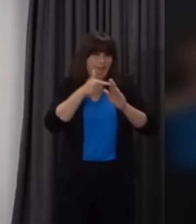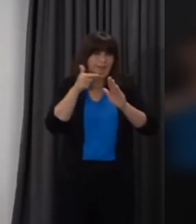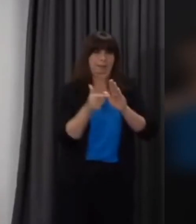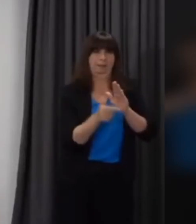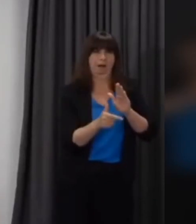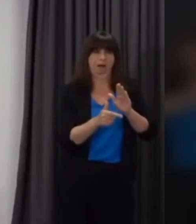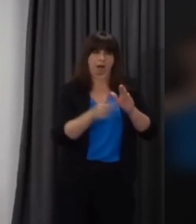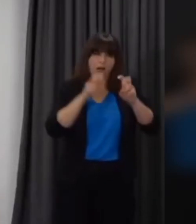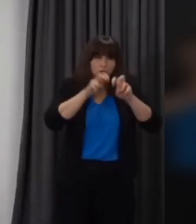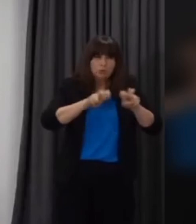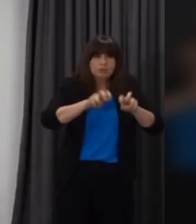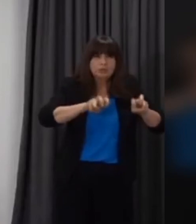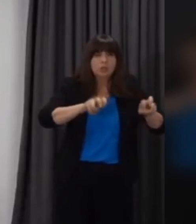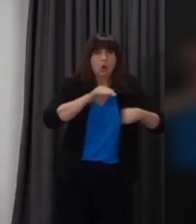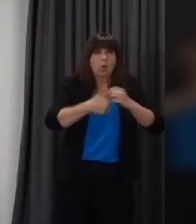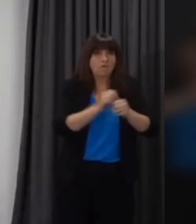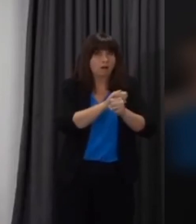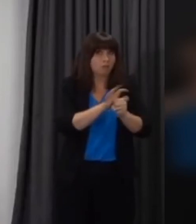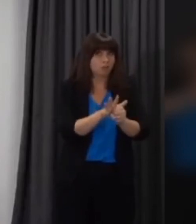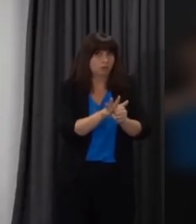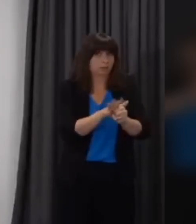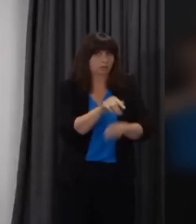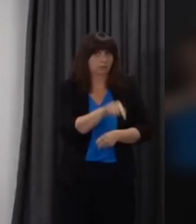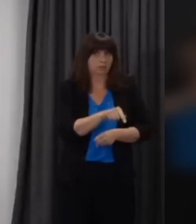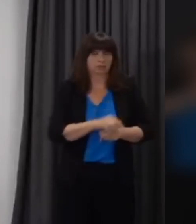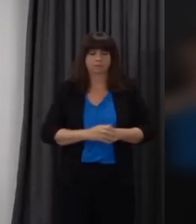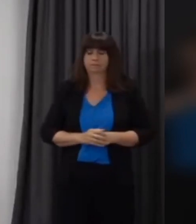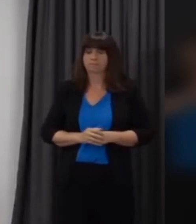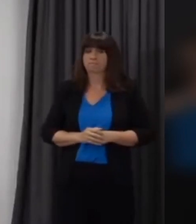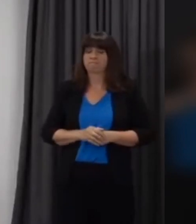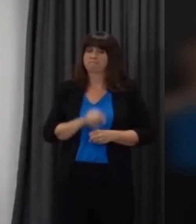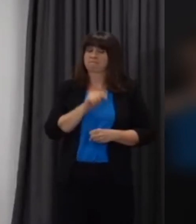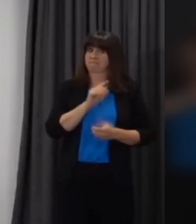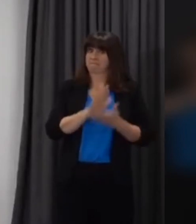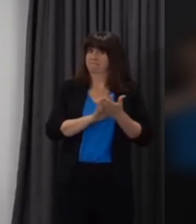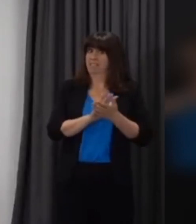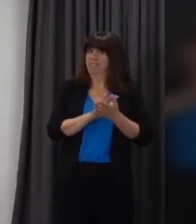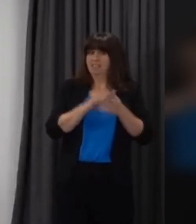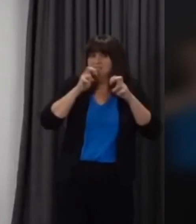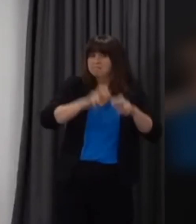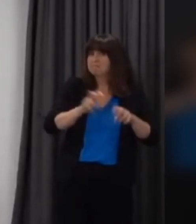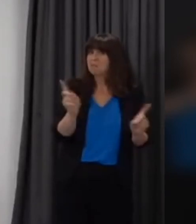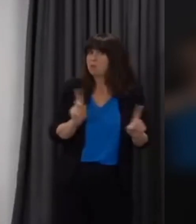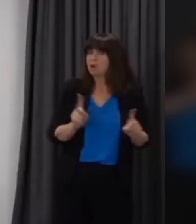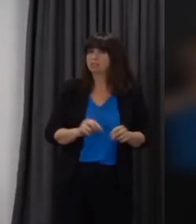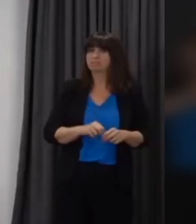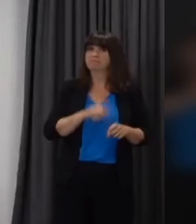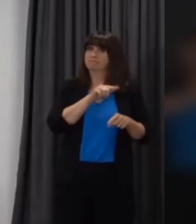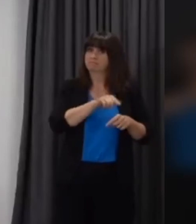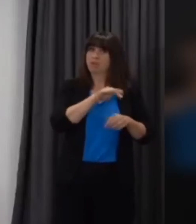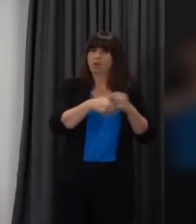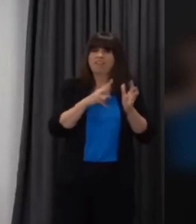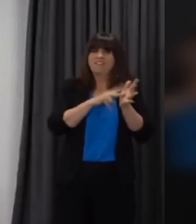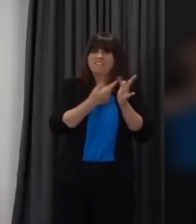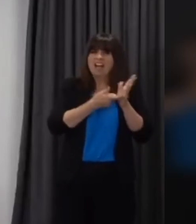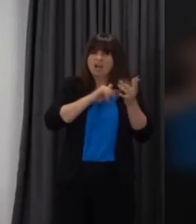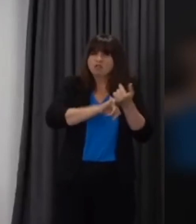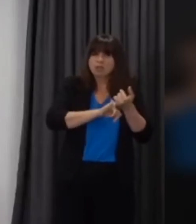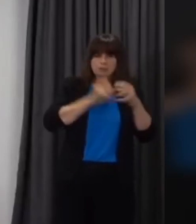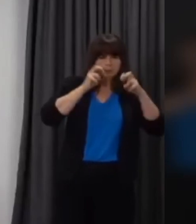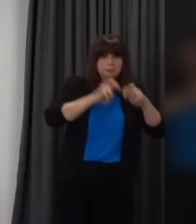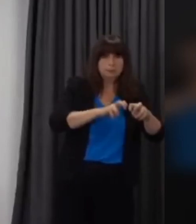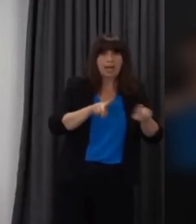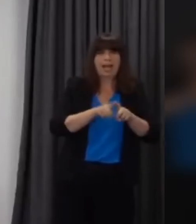advancement of research related to COVID-19. This could cover areas such as virology and immunology